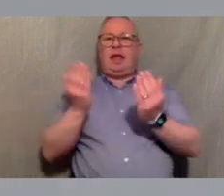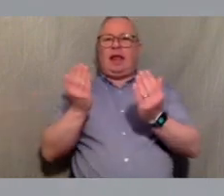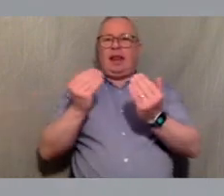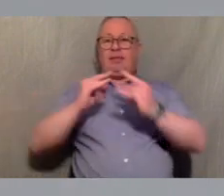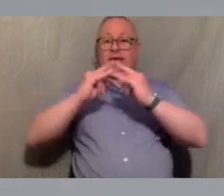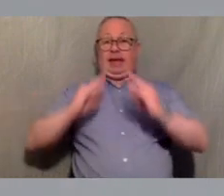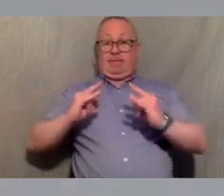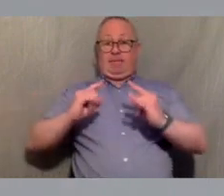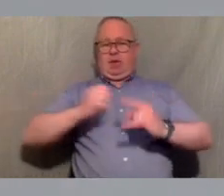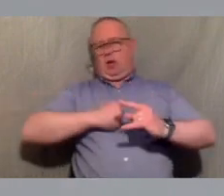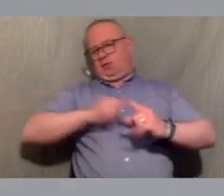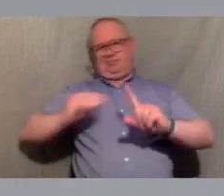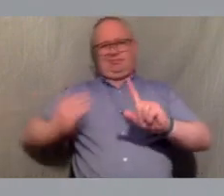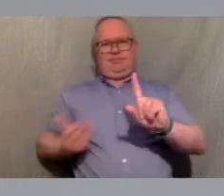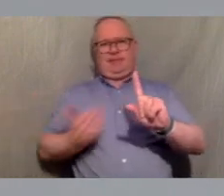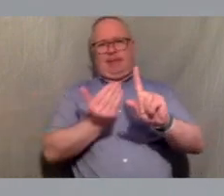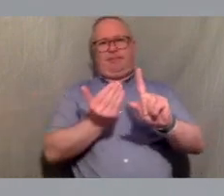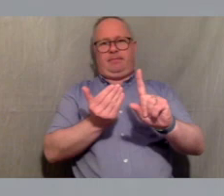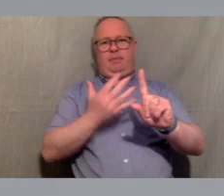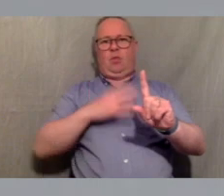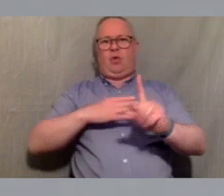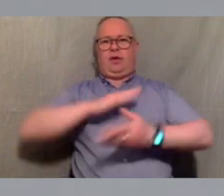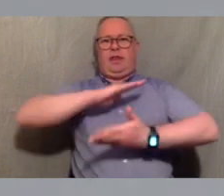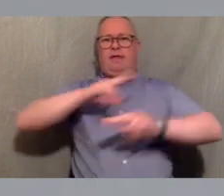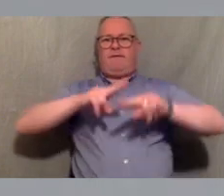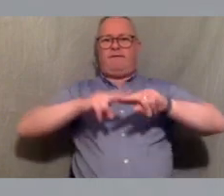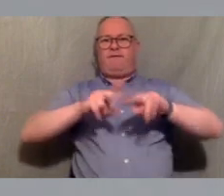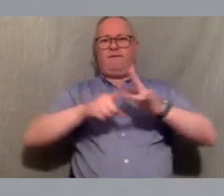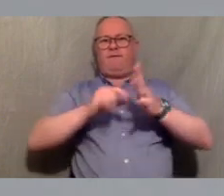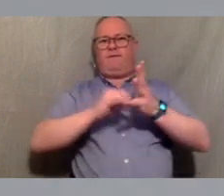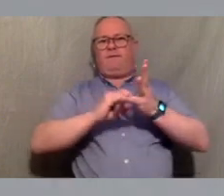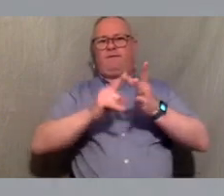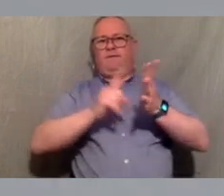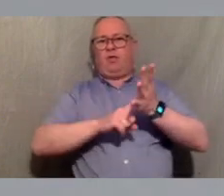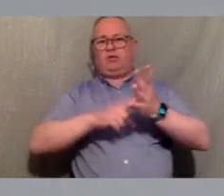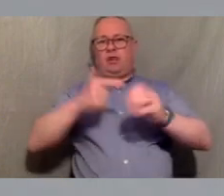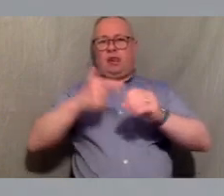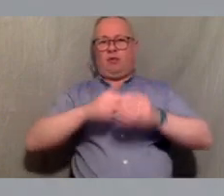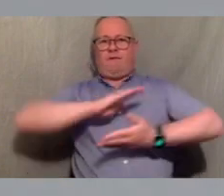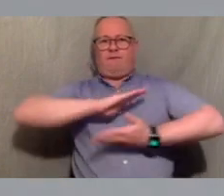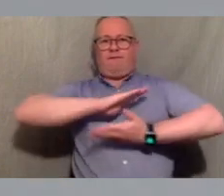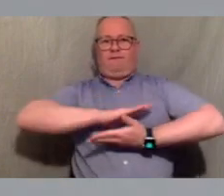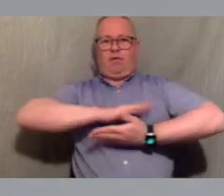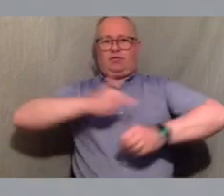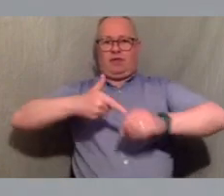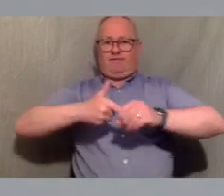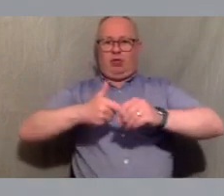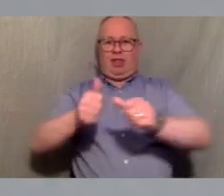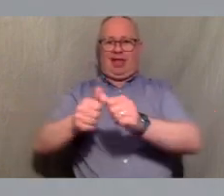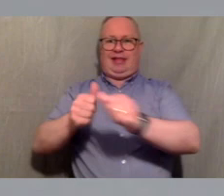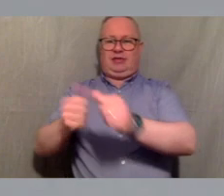is to shut down the fossil fuel industry in scotland and why is that because